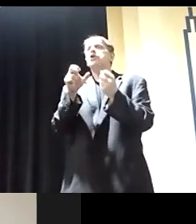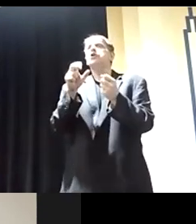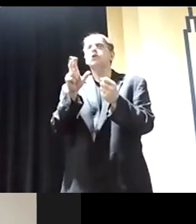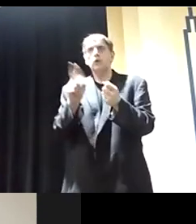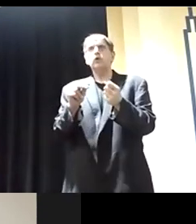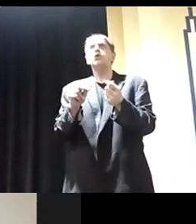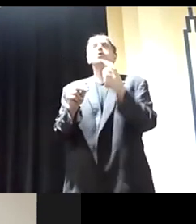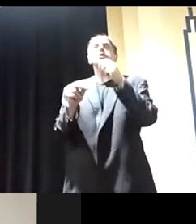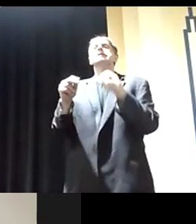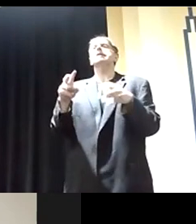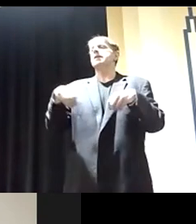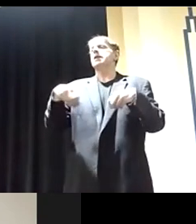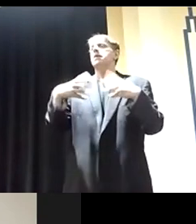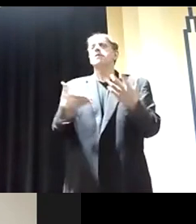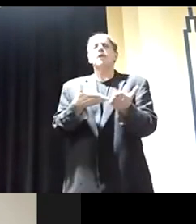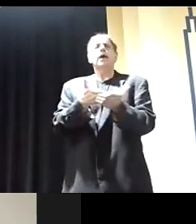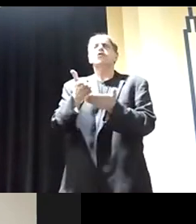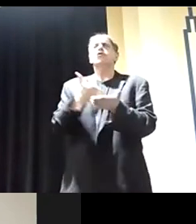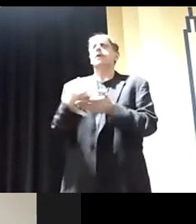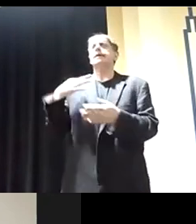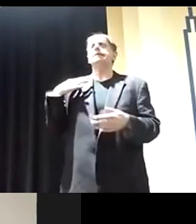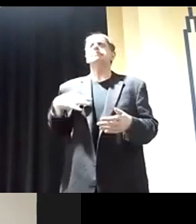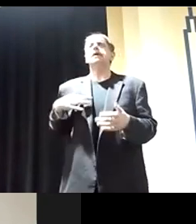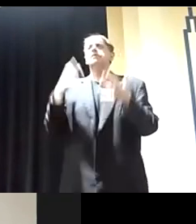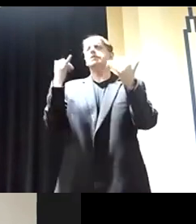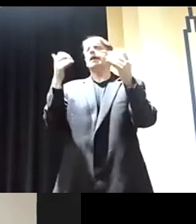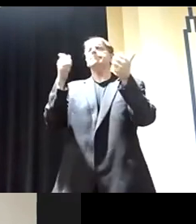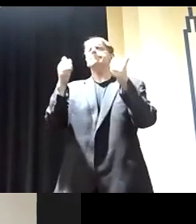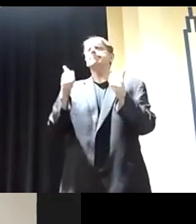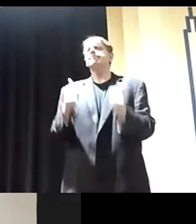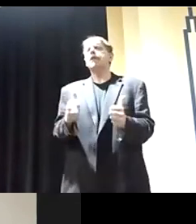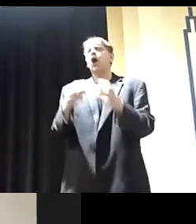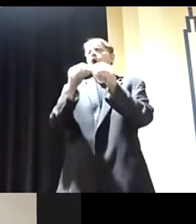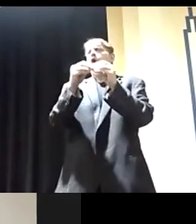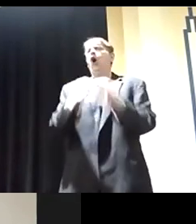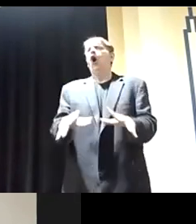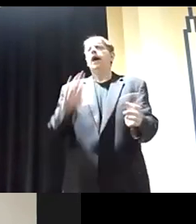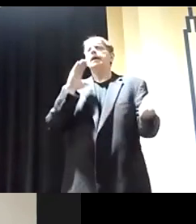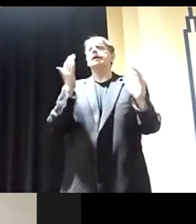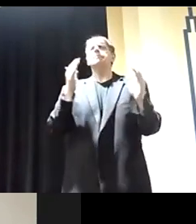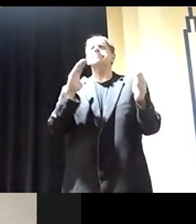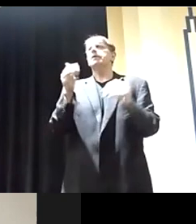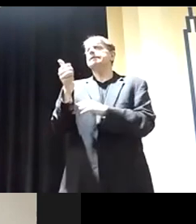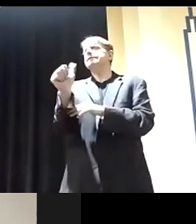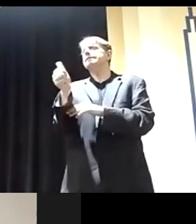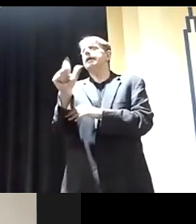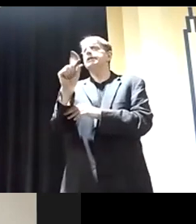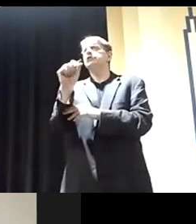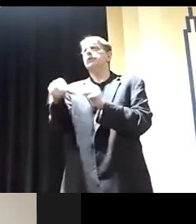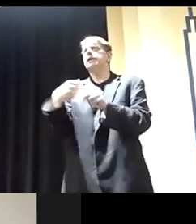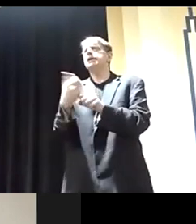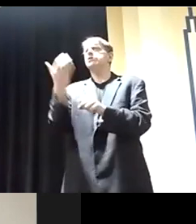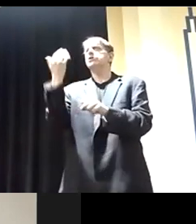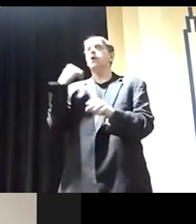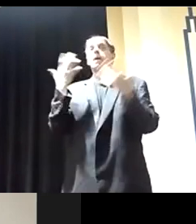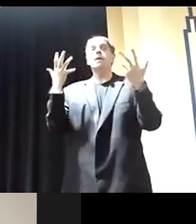unions used to have that's been just going away astronomically from decades ago. I mean, we have these things in